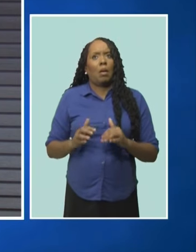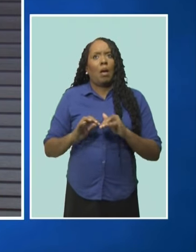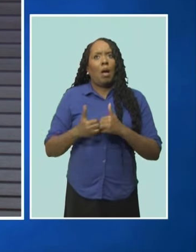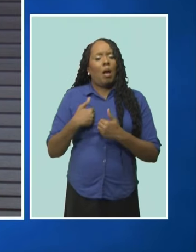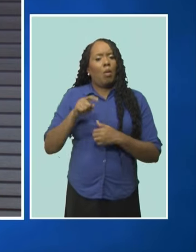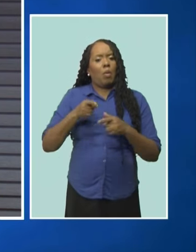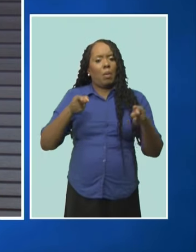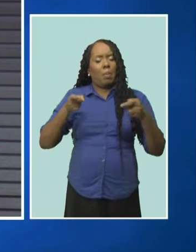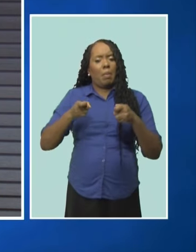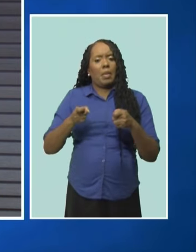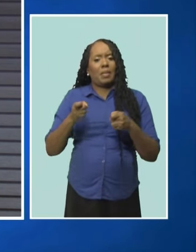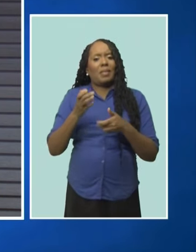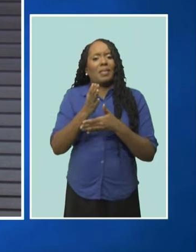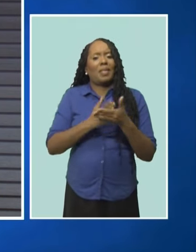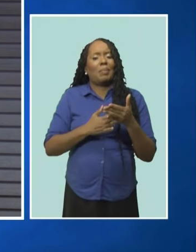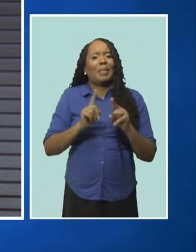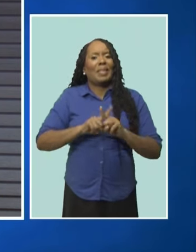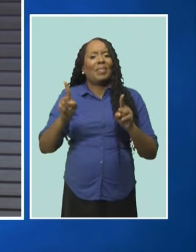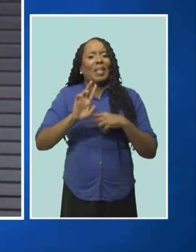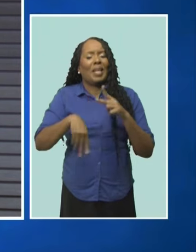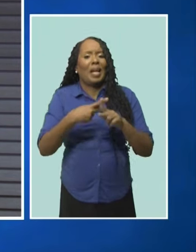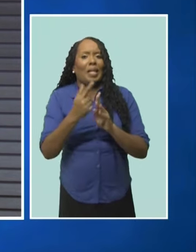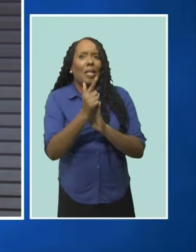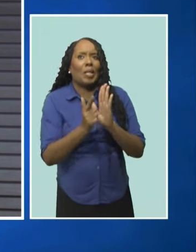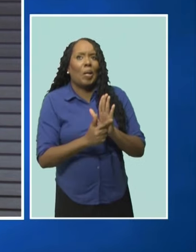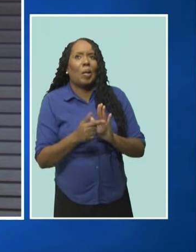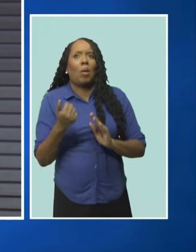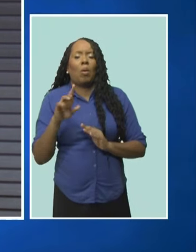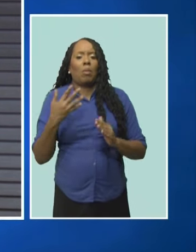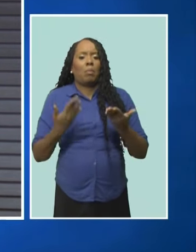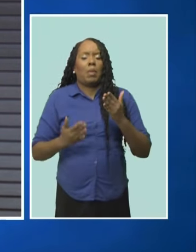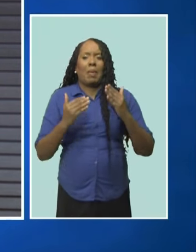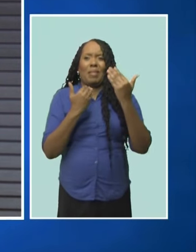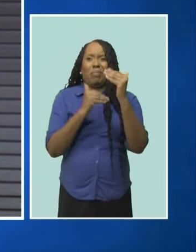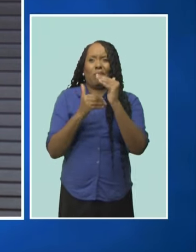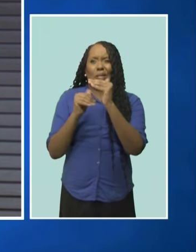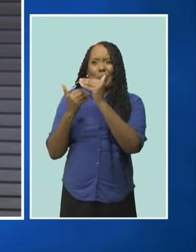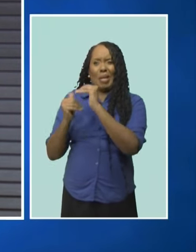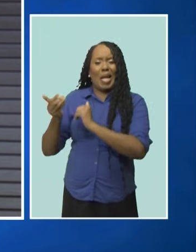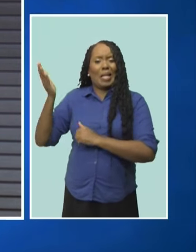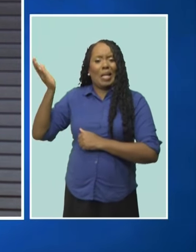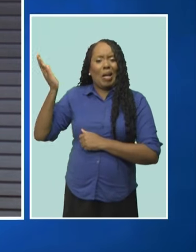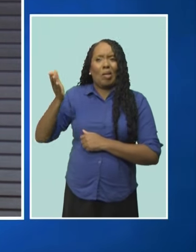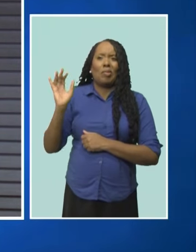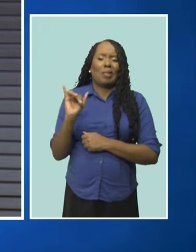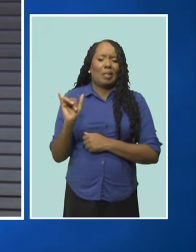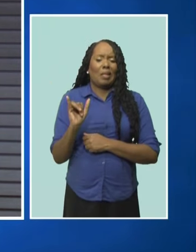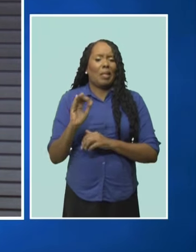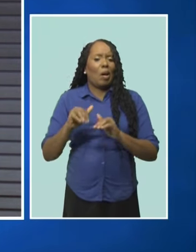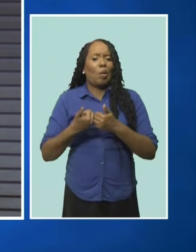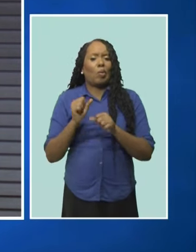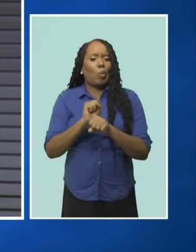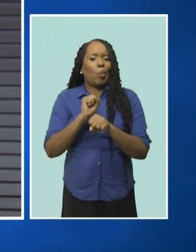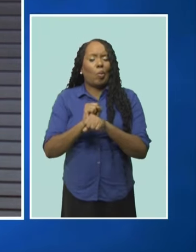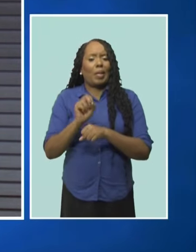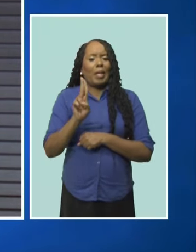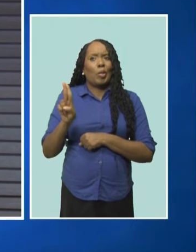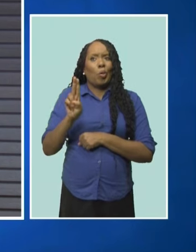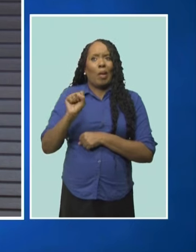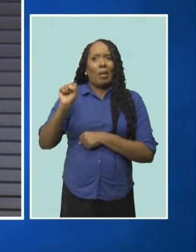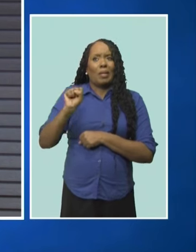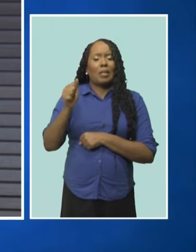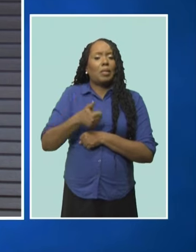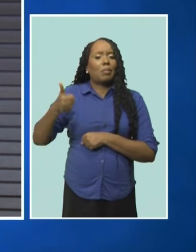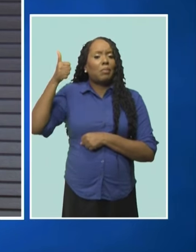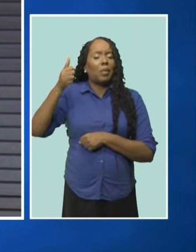litigation, or you have 20 minutes or 30 minutes, almost akin to what they do in the United States Supreme Court, but part of it is